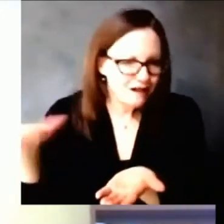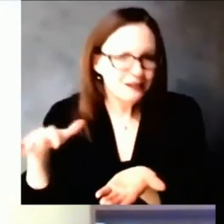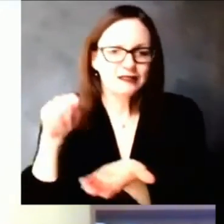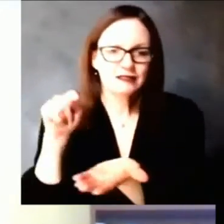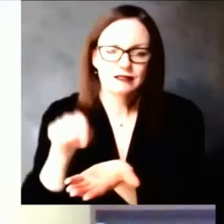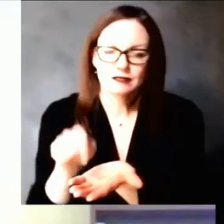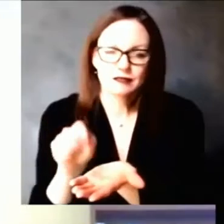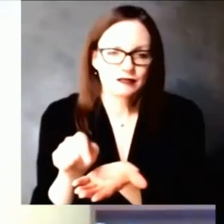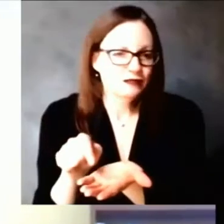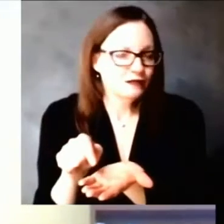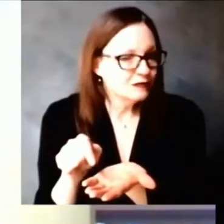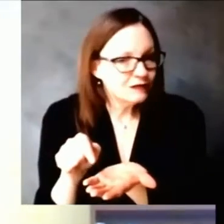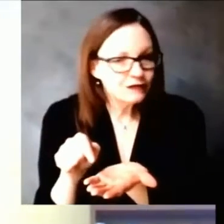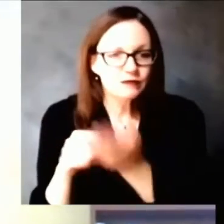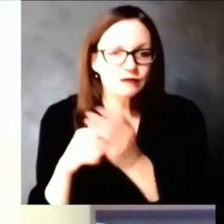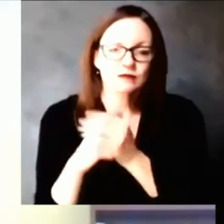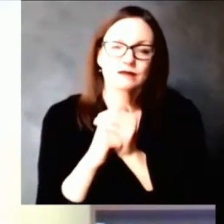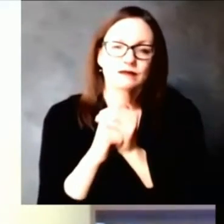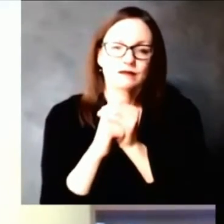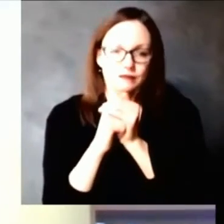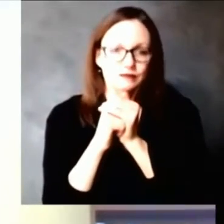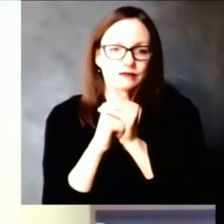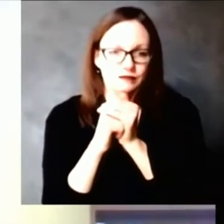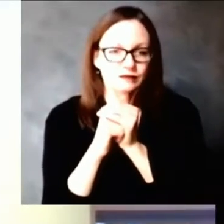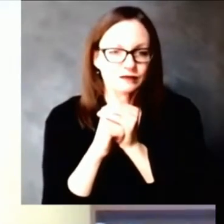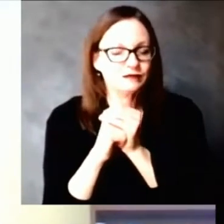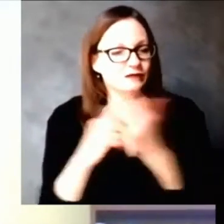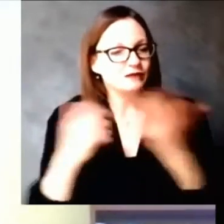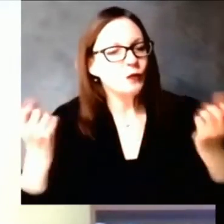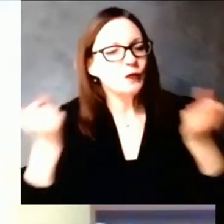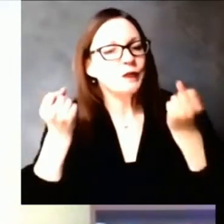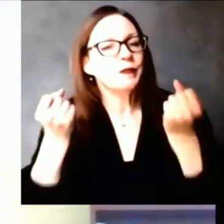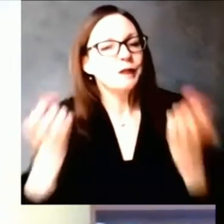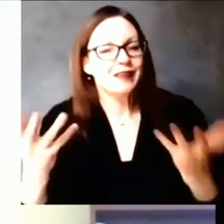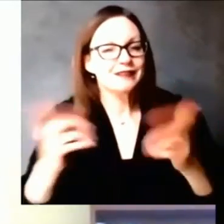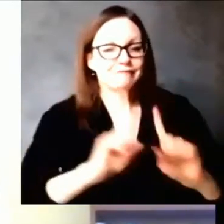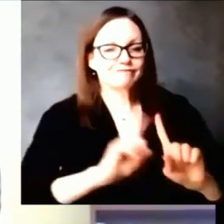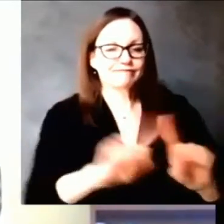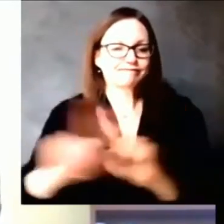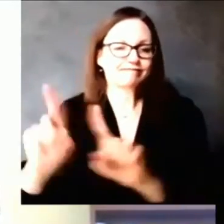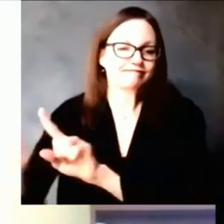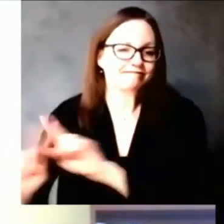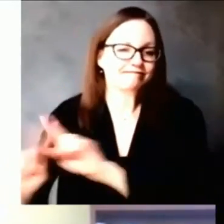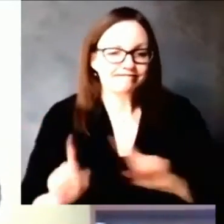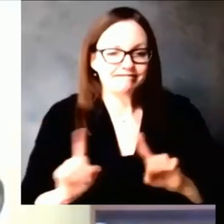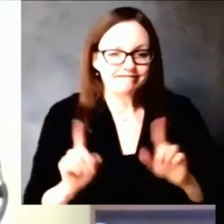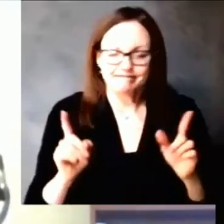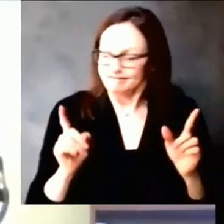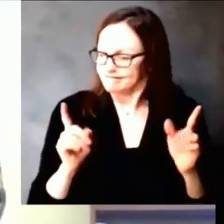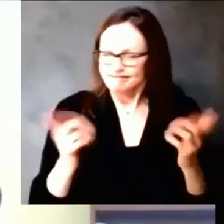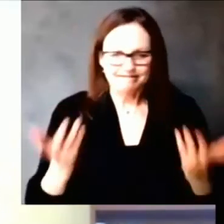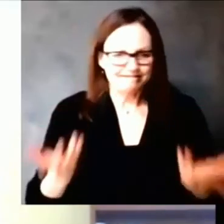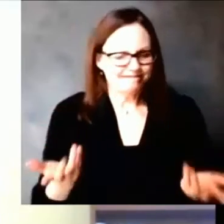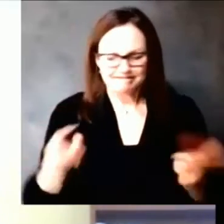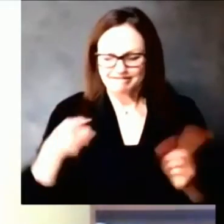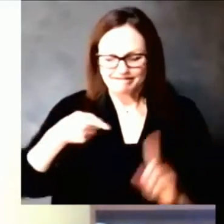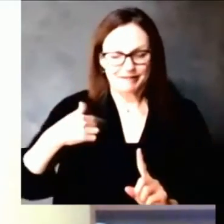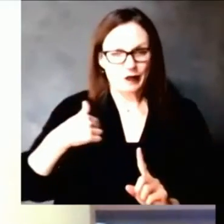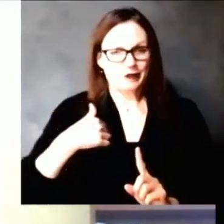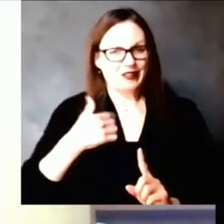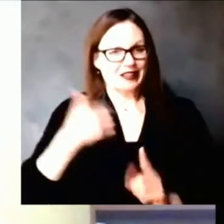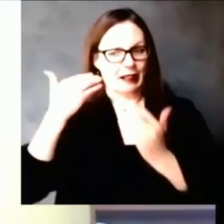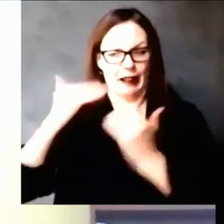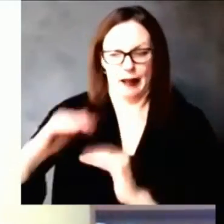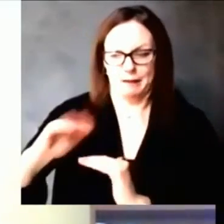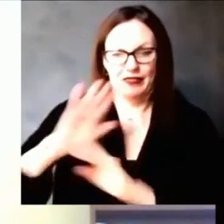makes it more likely for one person to be able to follow that educational pathway into a health care profession um might limit somebody else